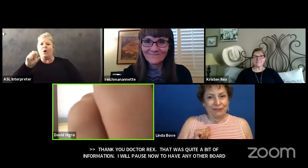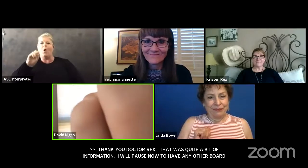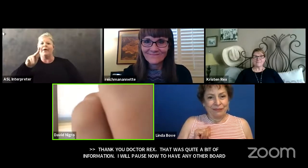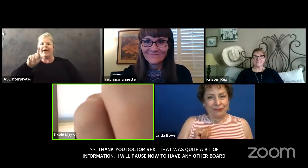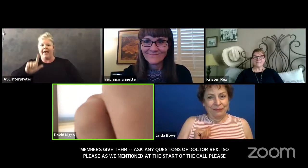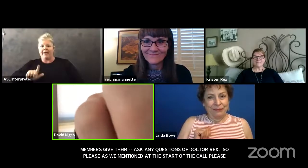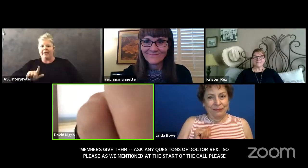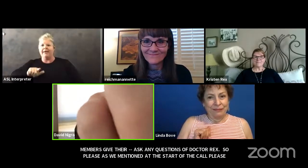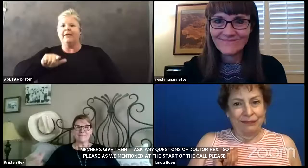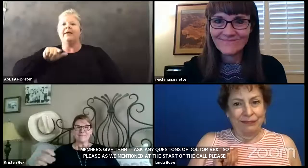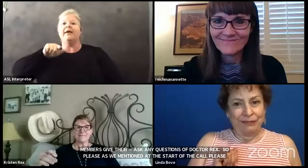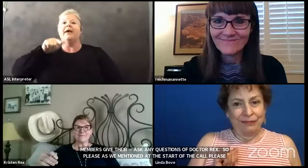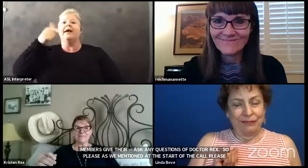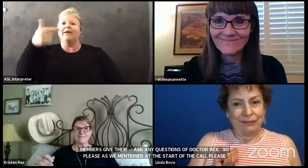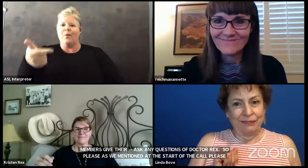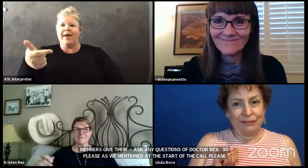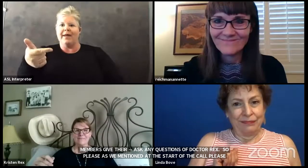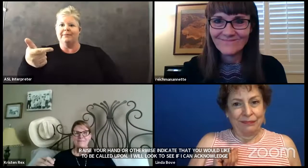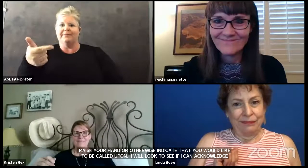floor right now.